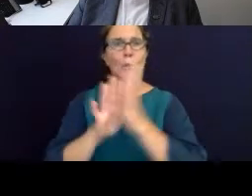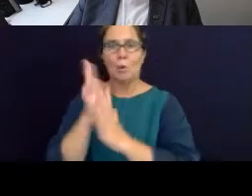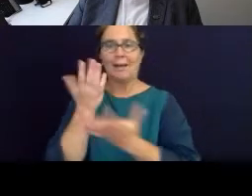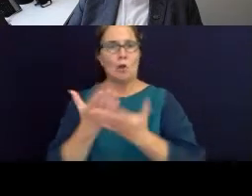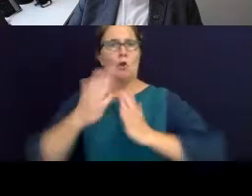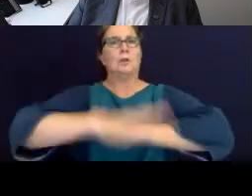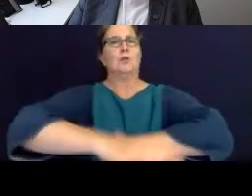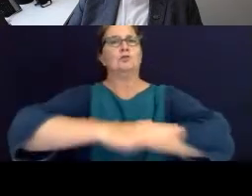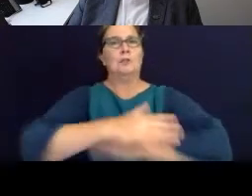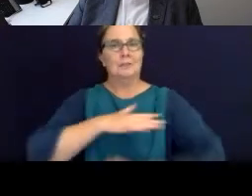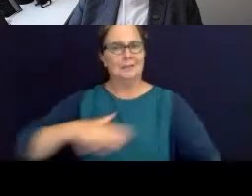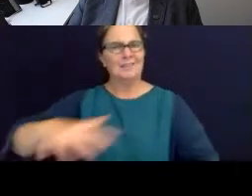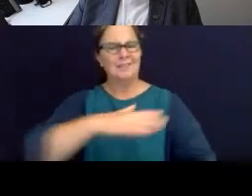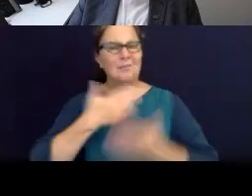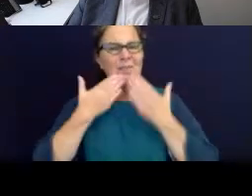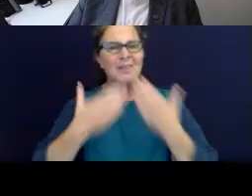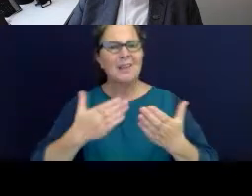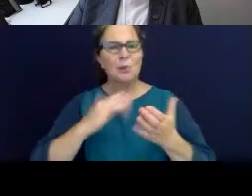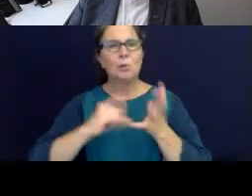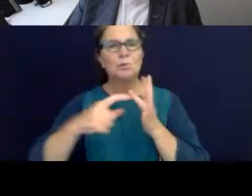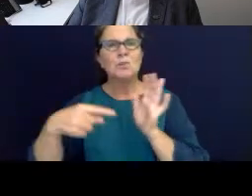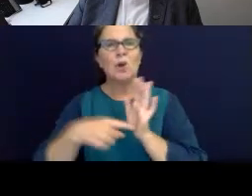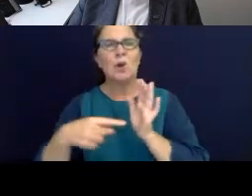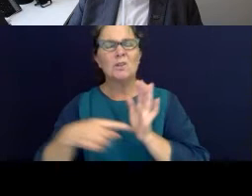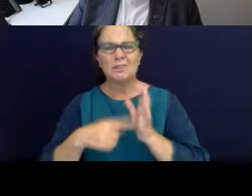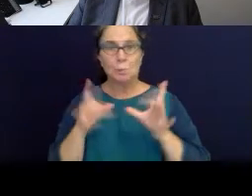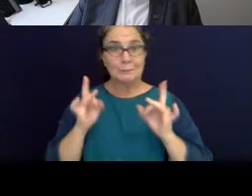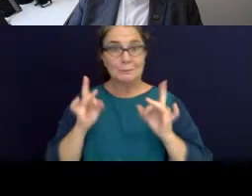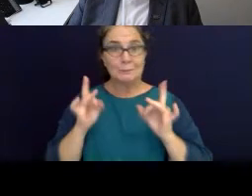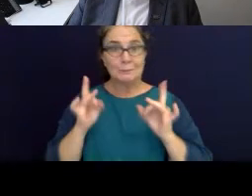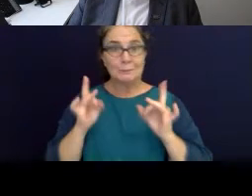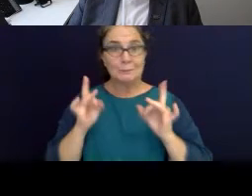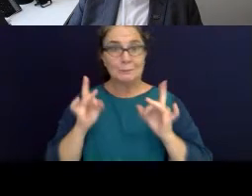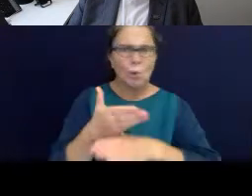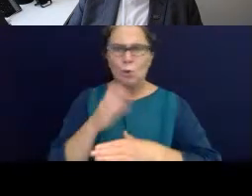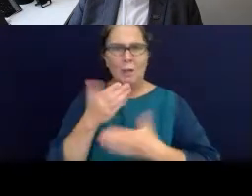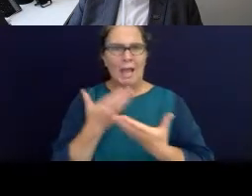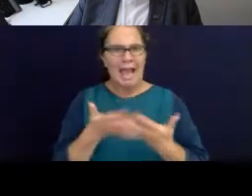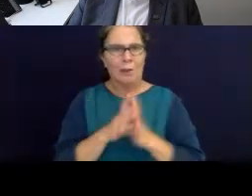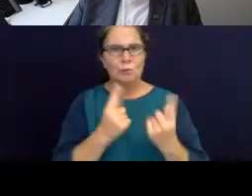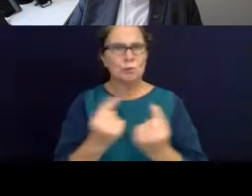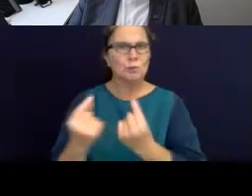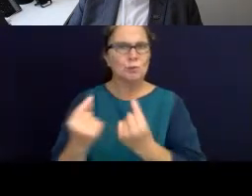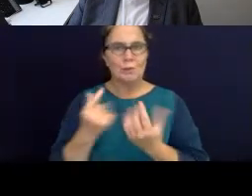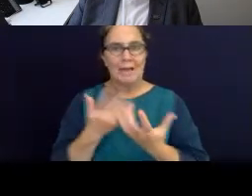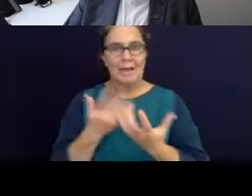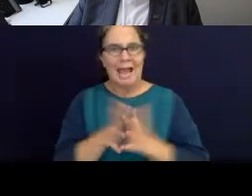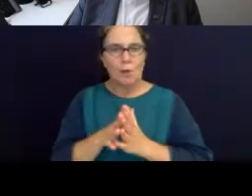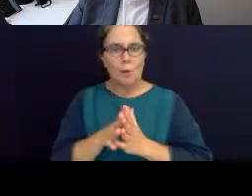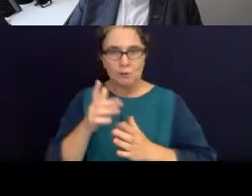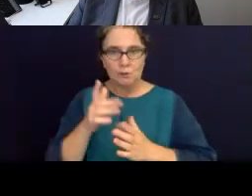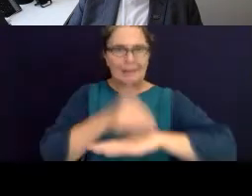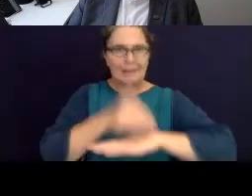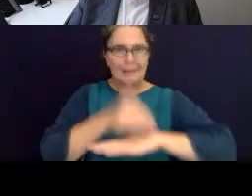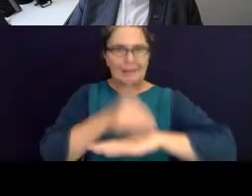Let's start by, yeah, the work you're doing to reintroduce those cultural burning practices. Can you give us a